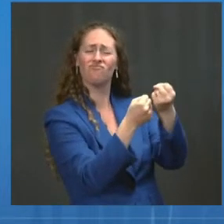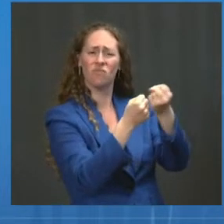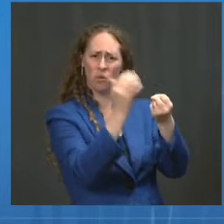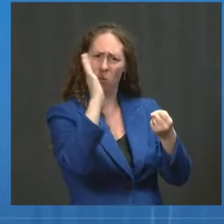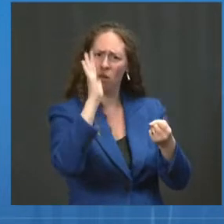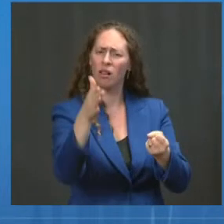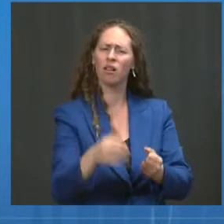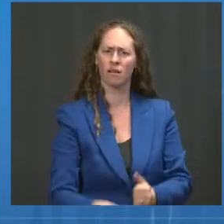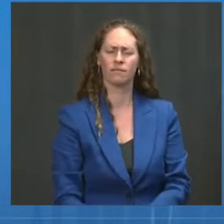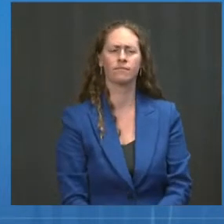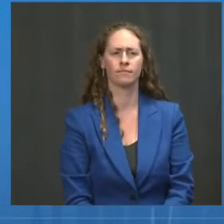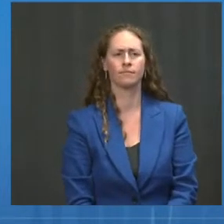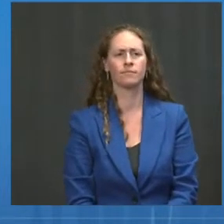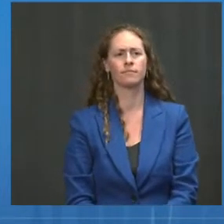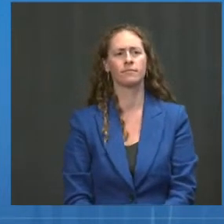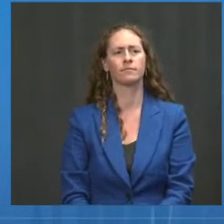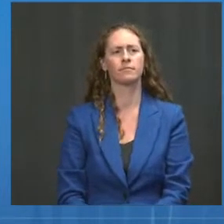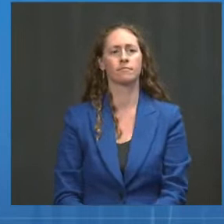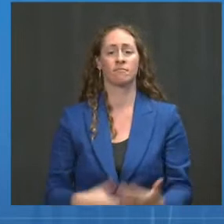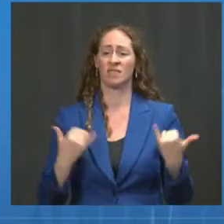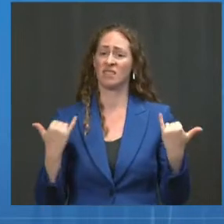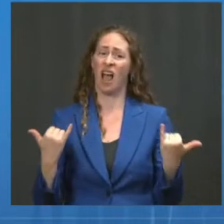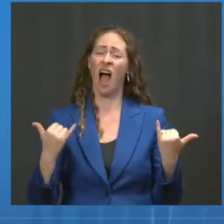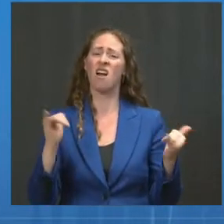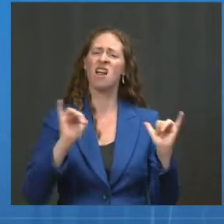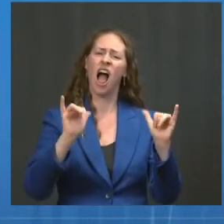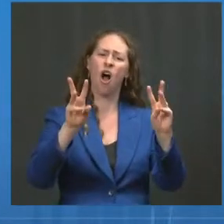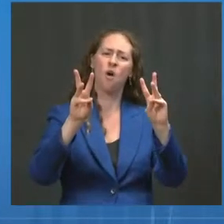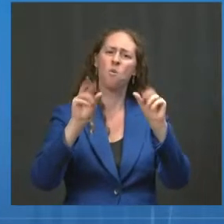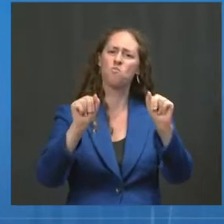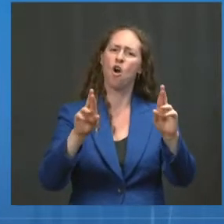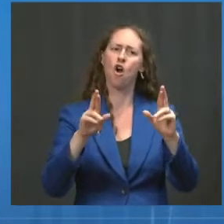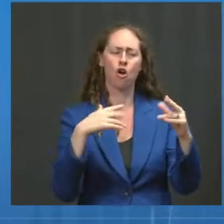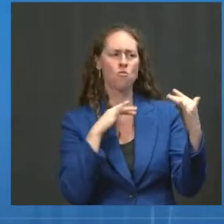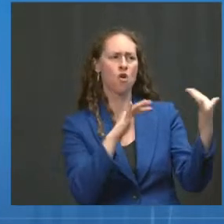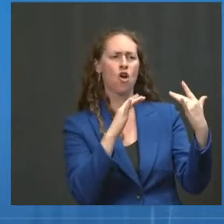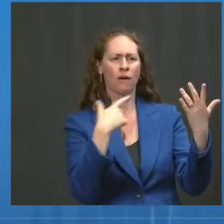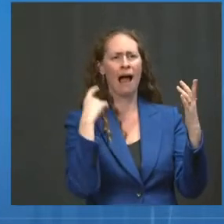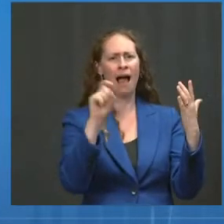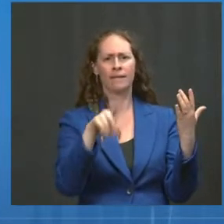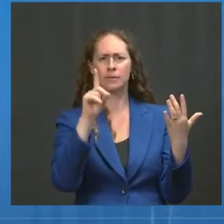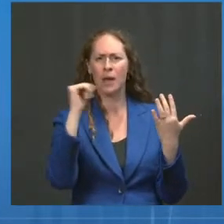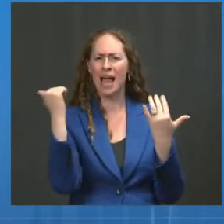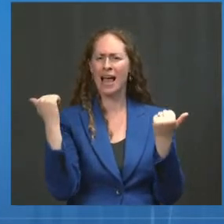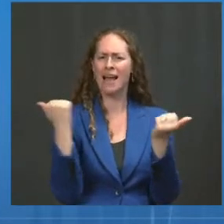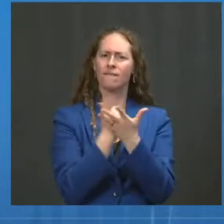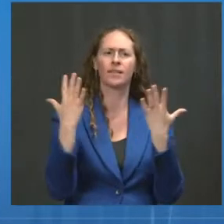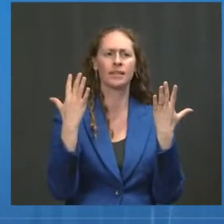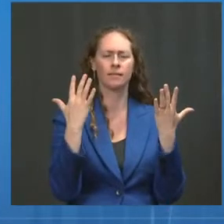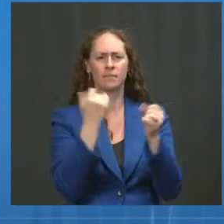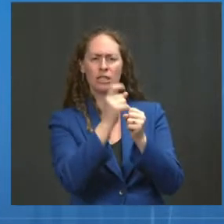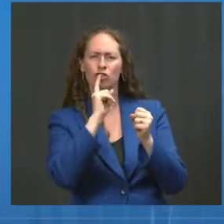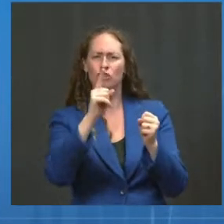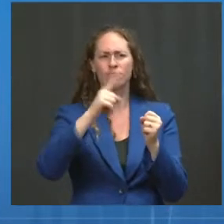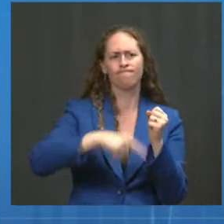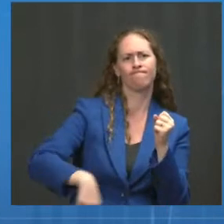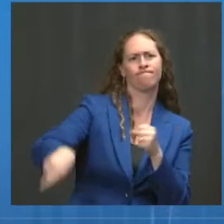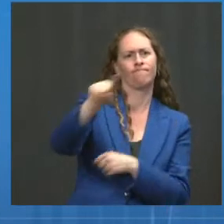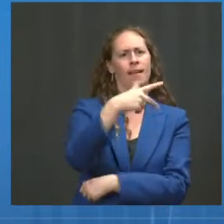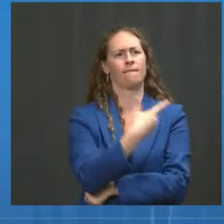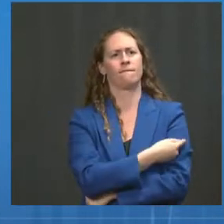Our wartime effort will continue doing everything we can to get even more people vaccinated, both here at home